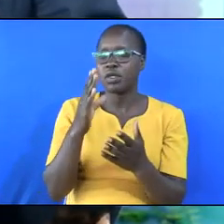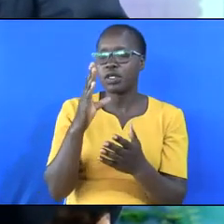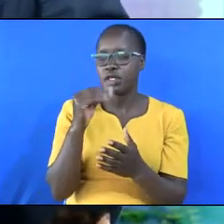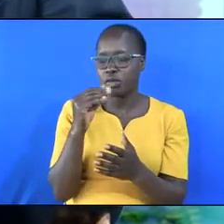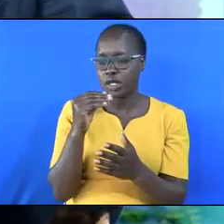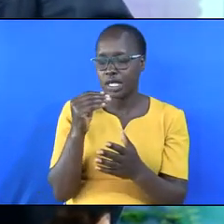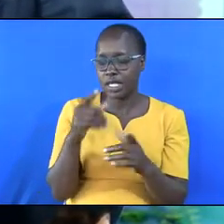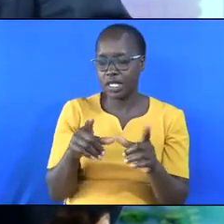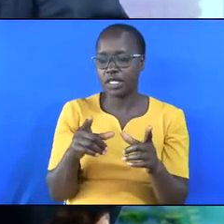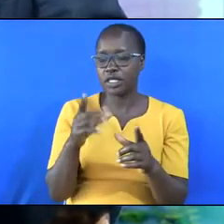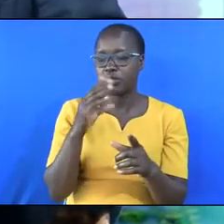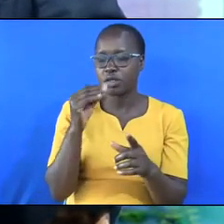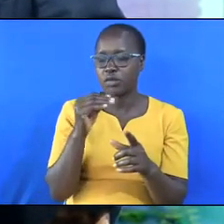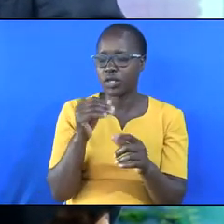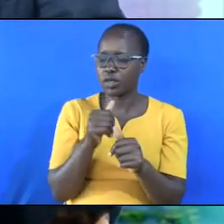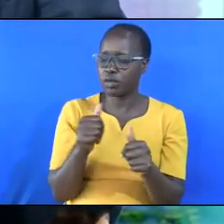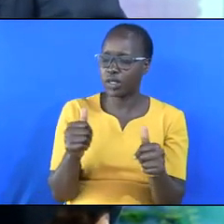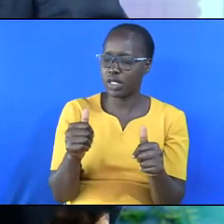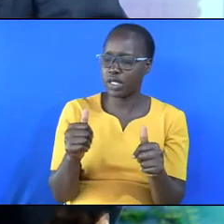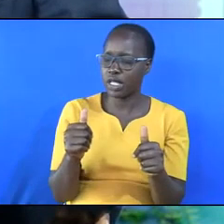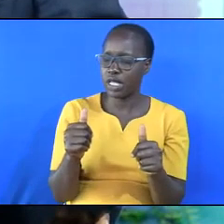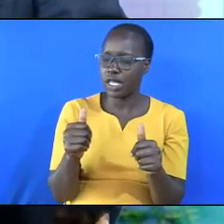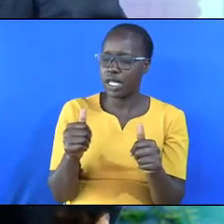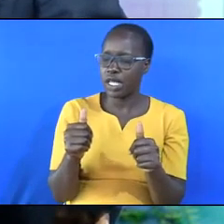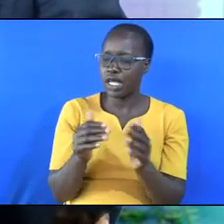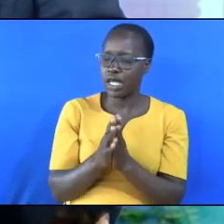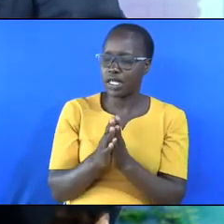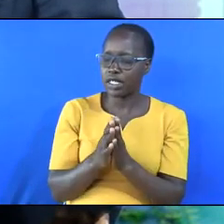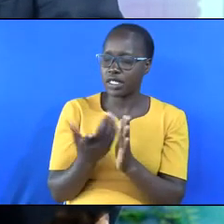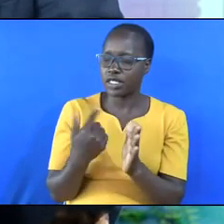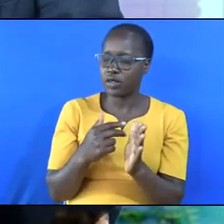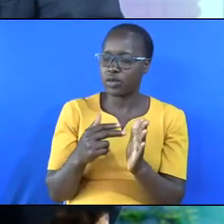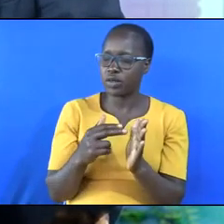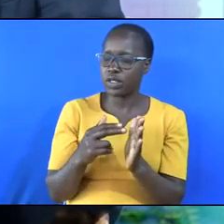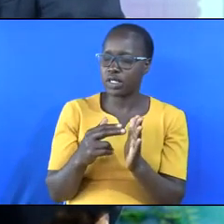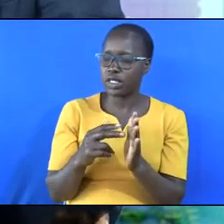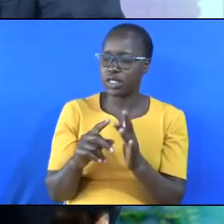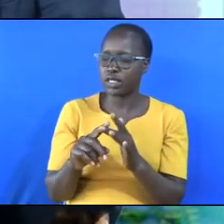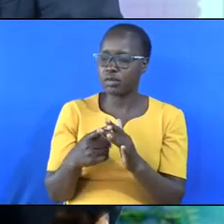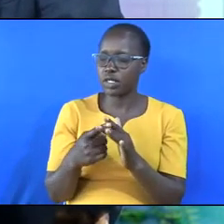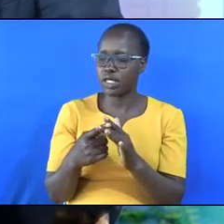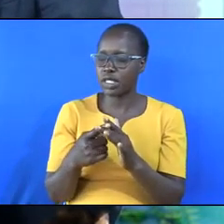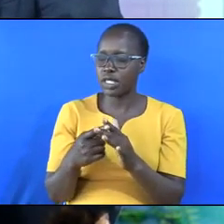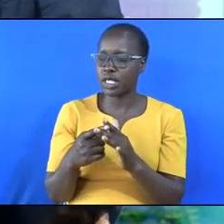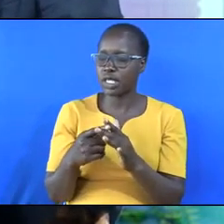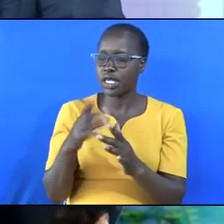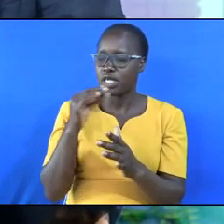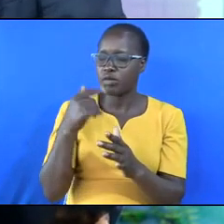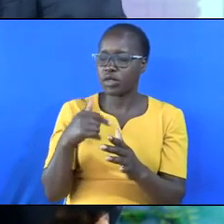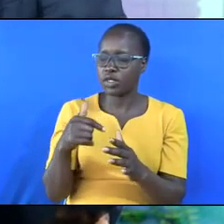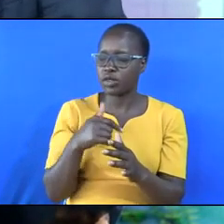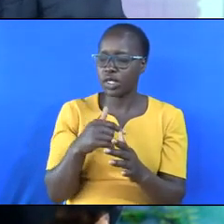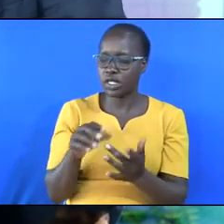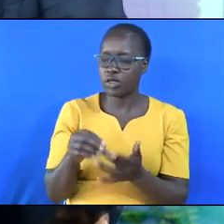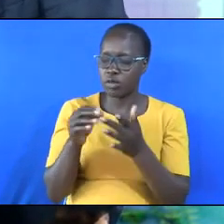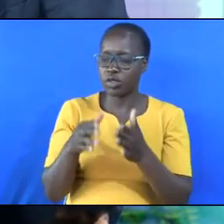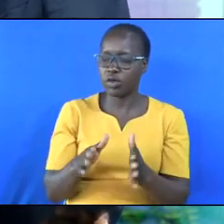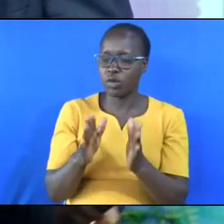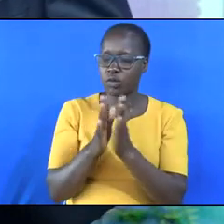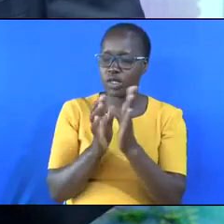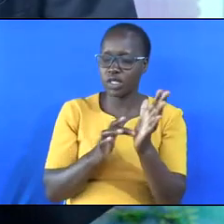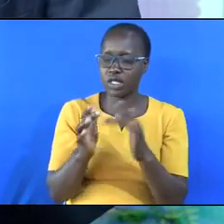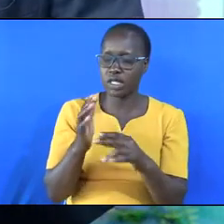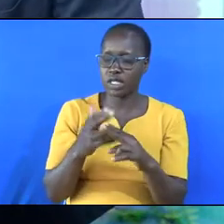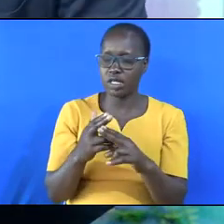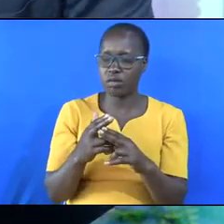Let it be spoken boldly, and may we understand. Speak to us in a special way, because I pray in